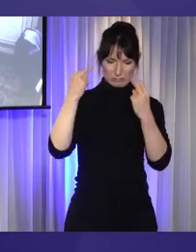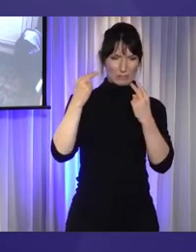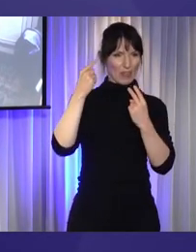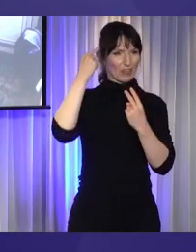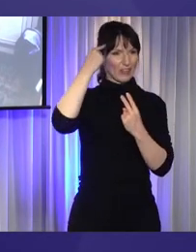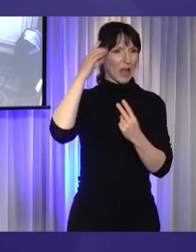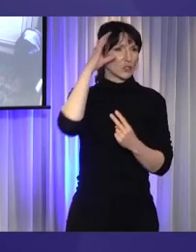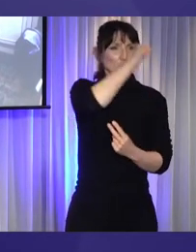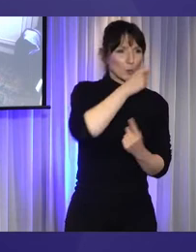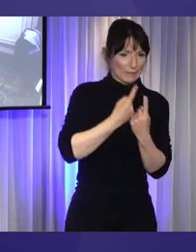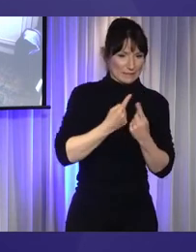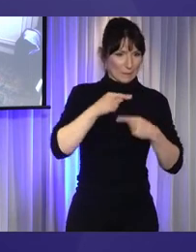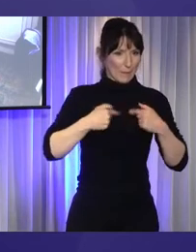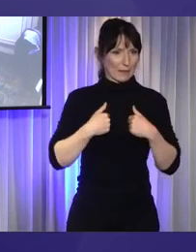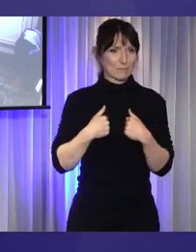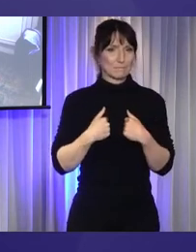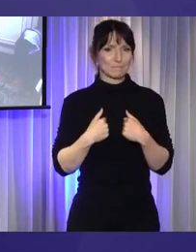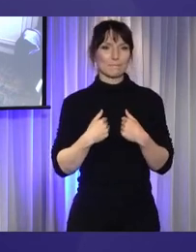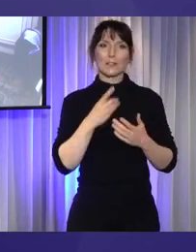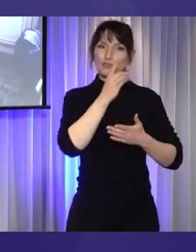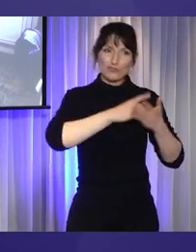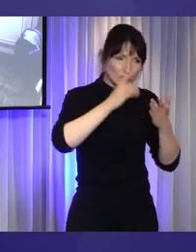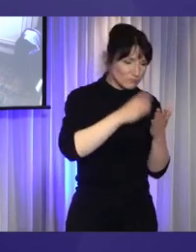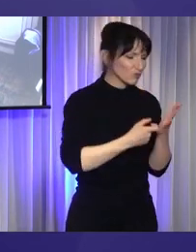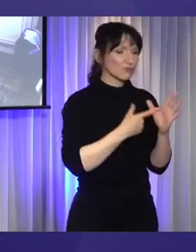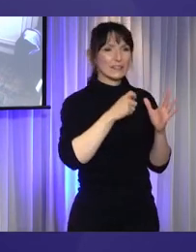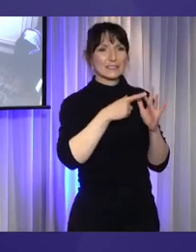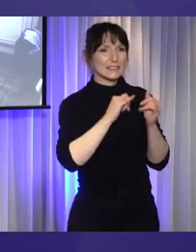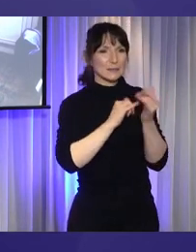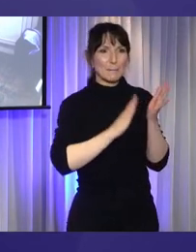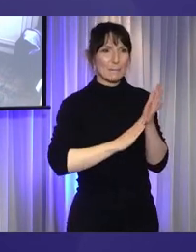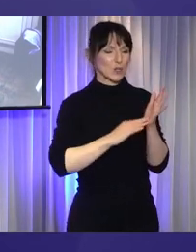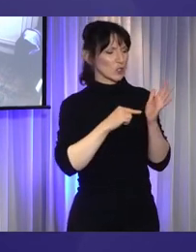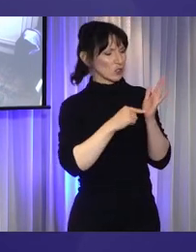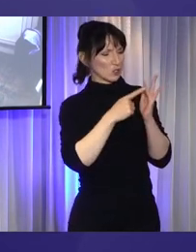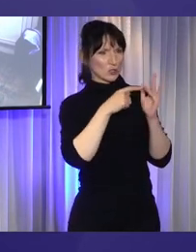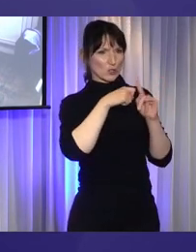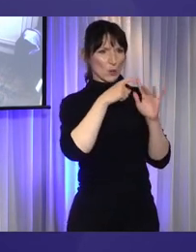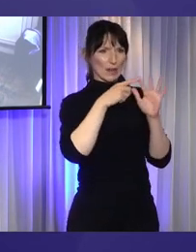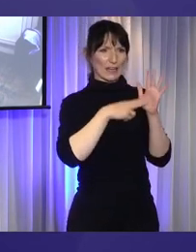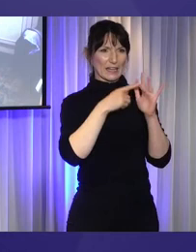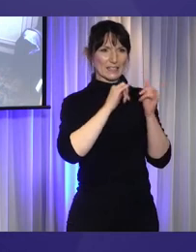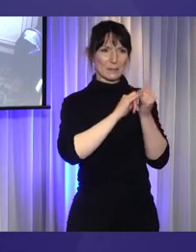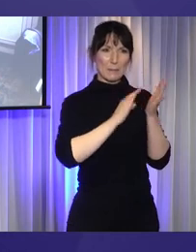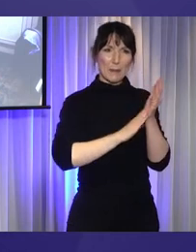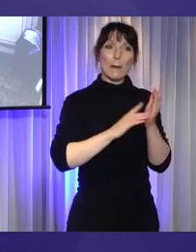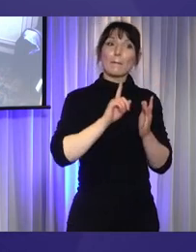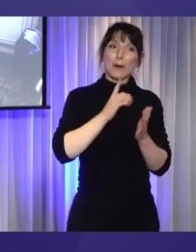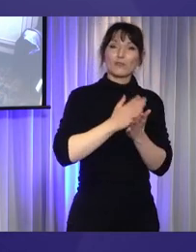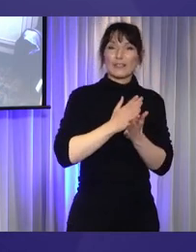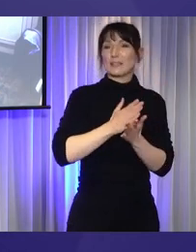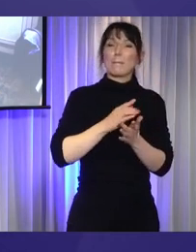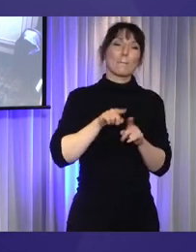large. Discrimination, racism and tokenism, but most of all basic human rights.